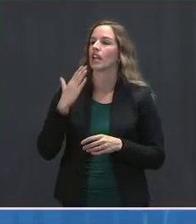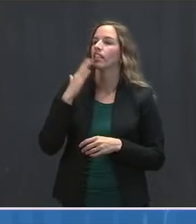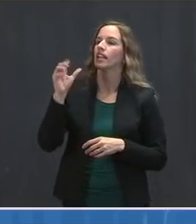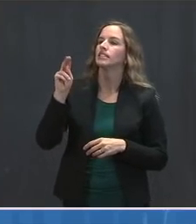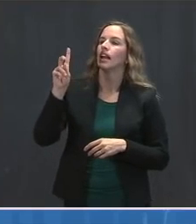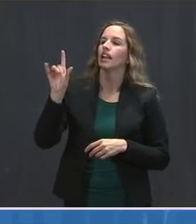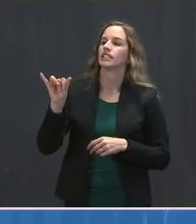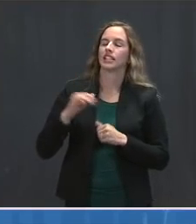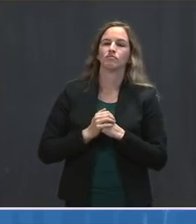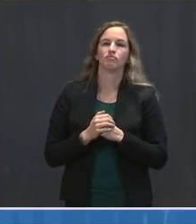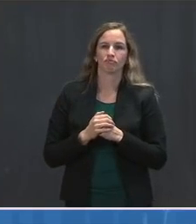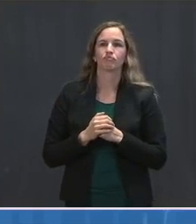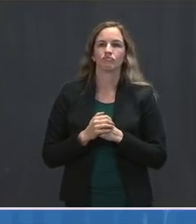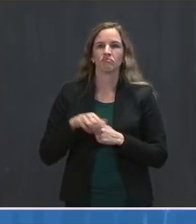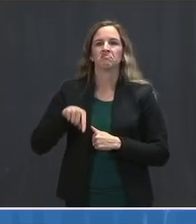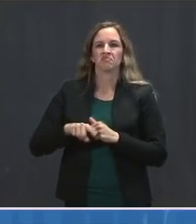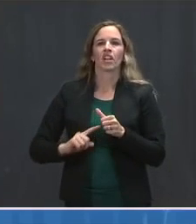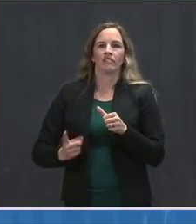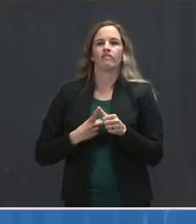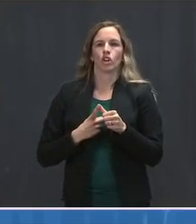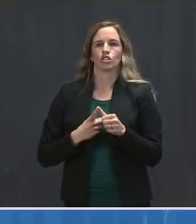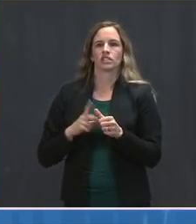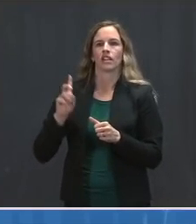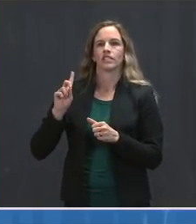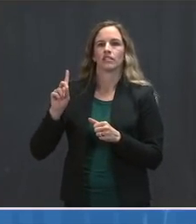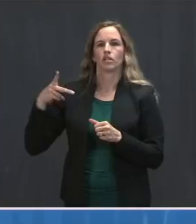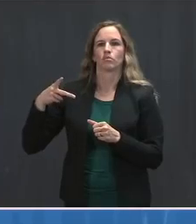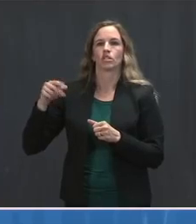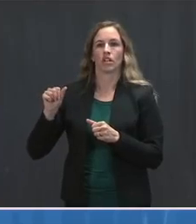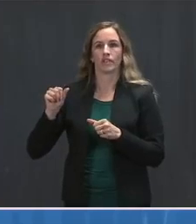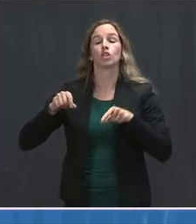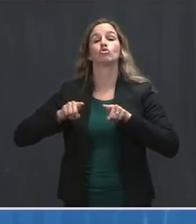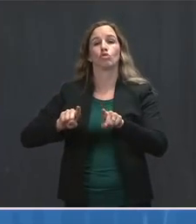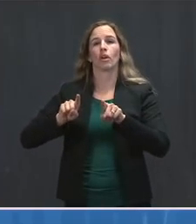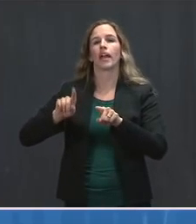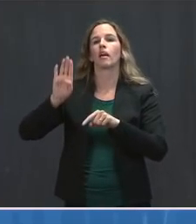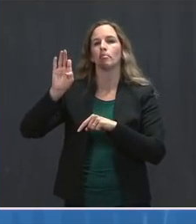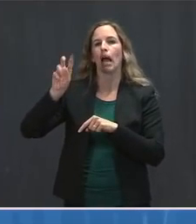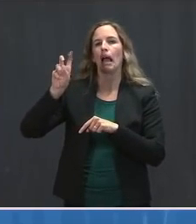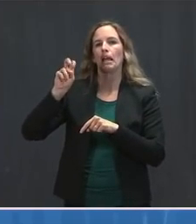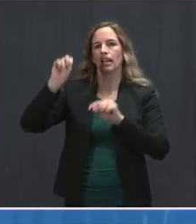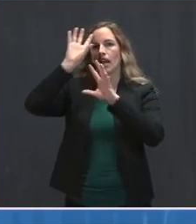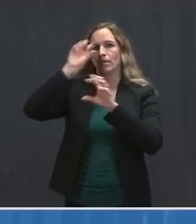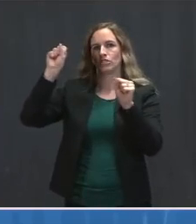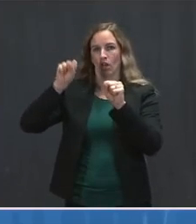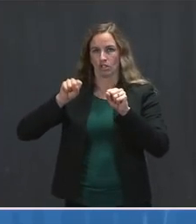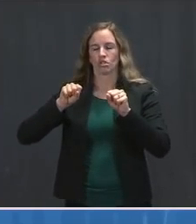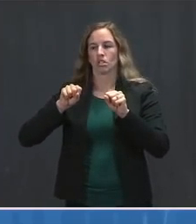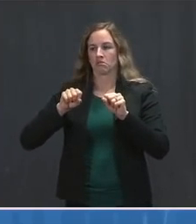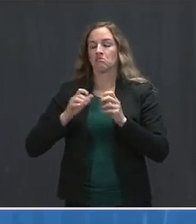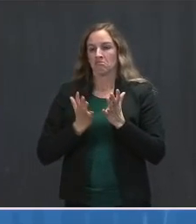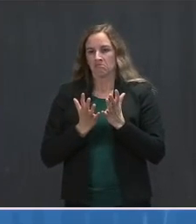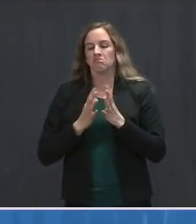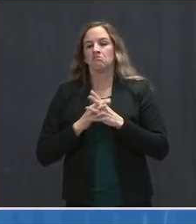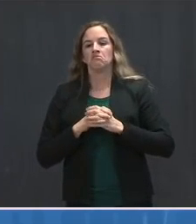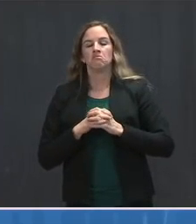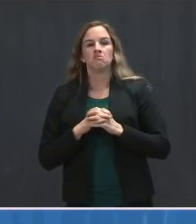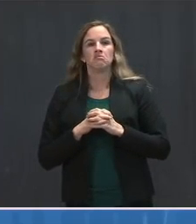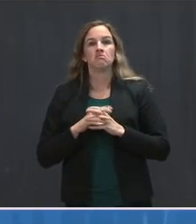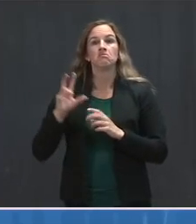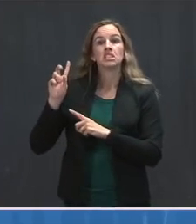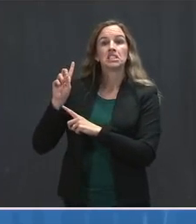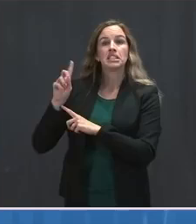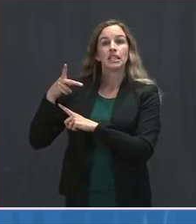of actions in the Defense Production Act that we've taken under the Biden administration over the last couple of weeks. There have been DPA